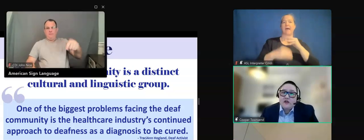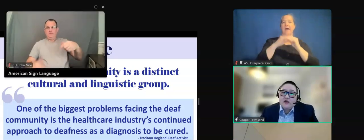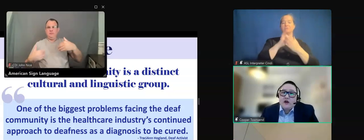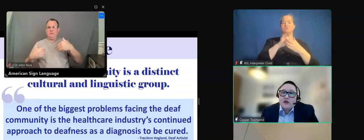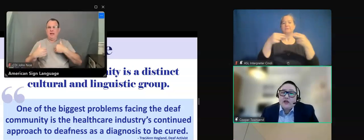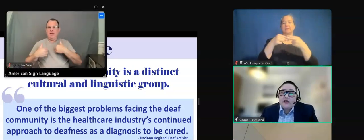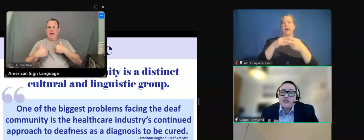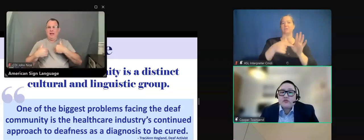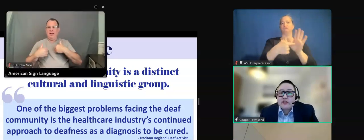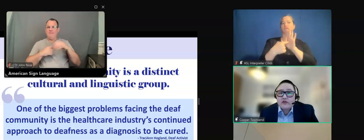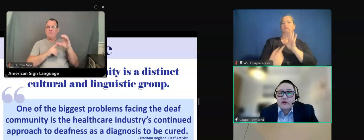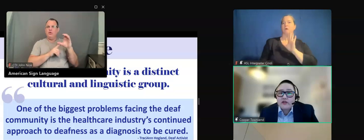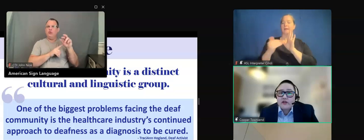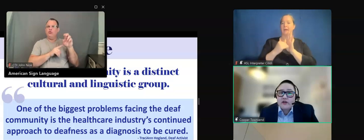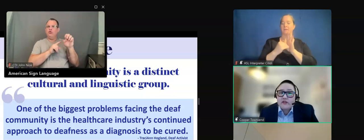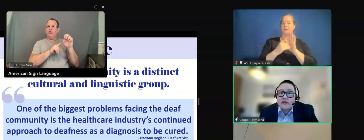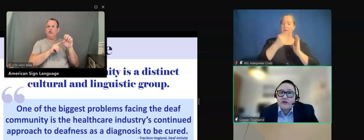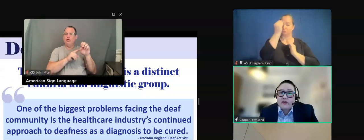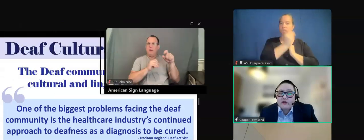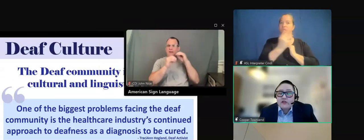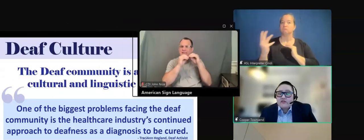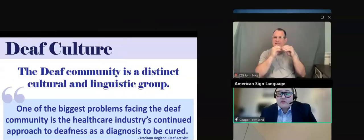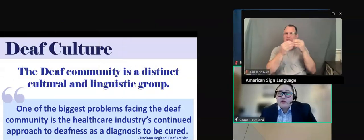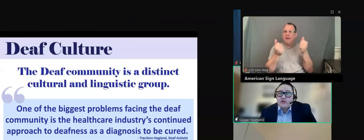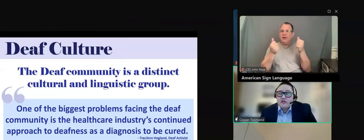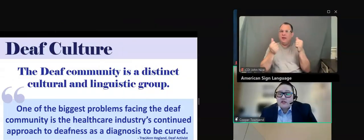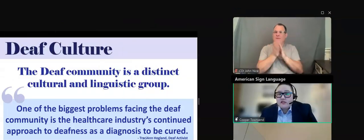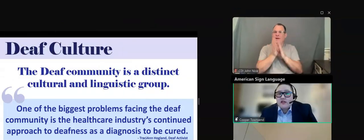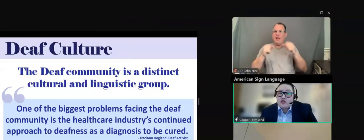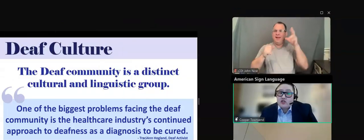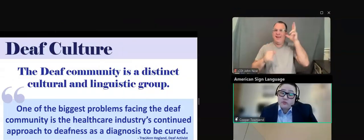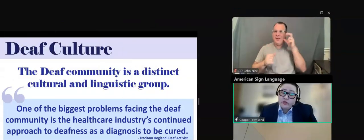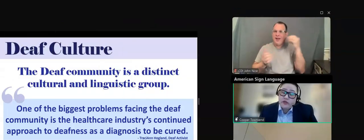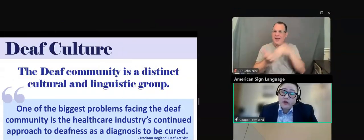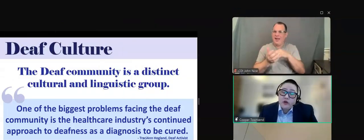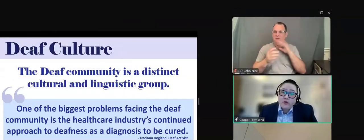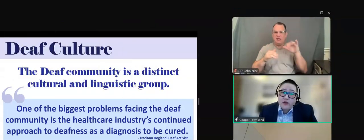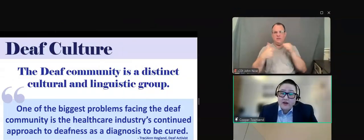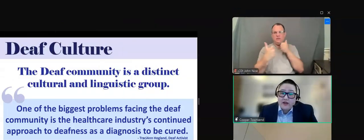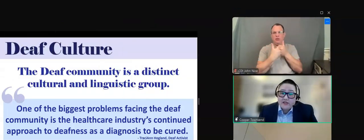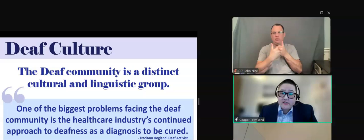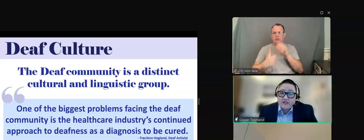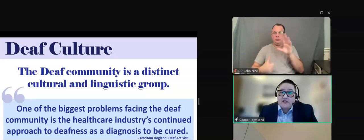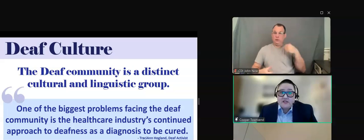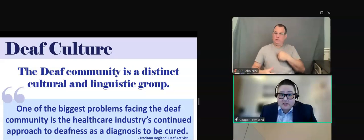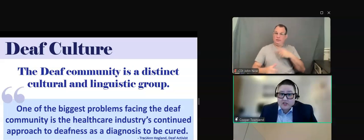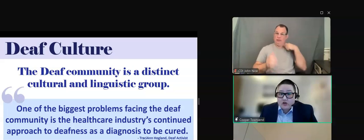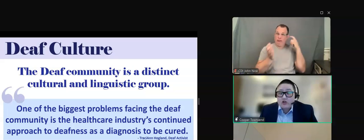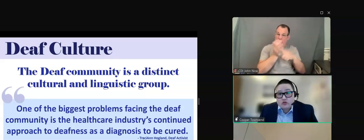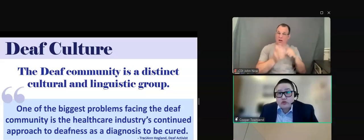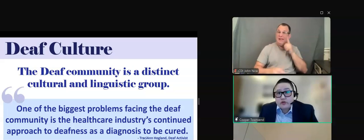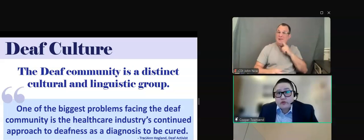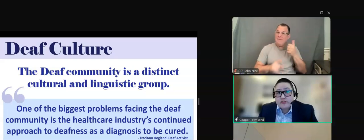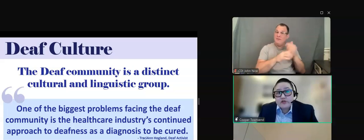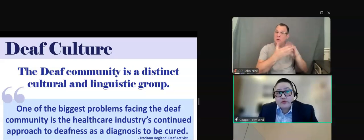indicate again and to reiterate that the deaf community is and should be recognized as a distinct